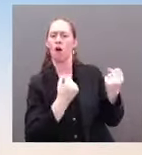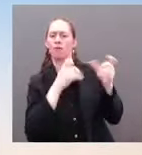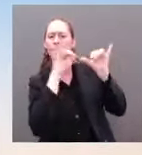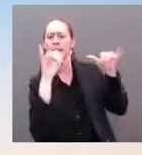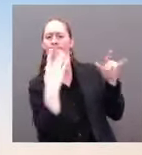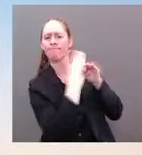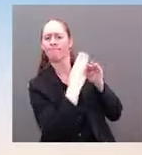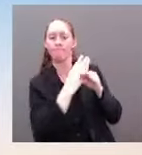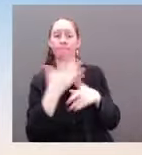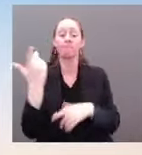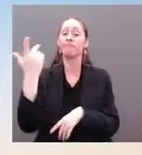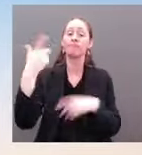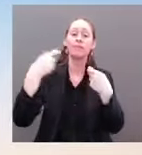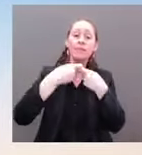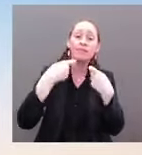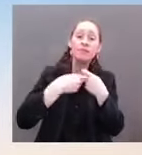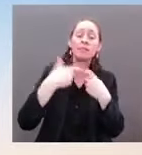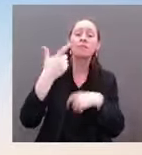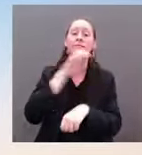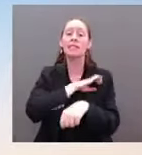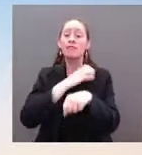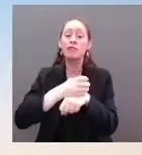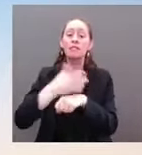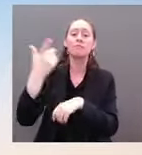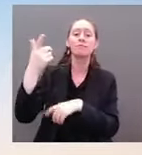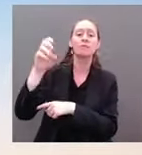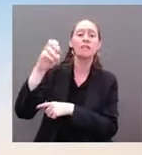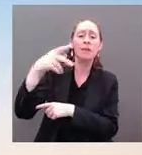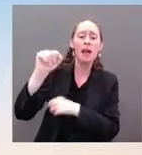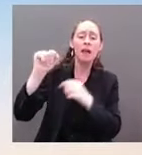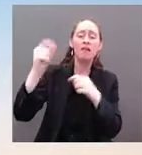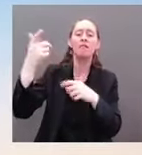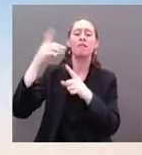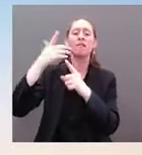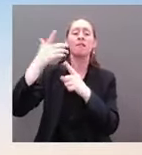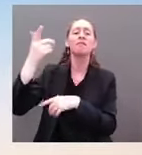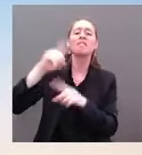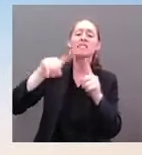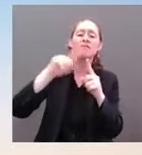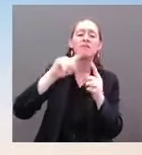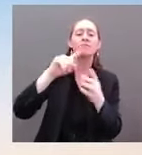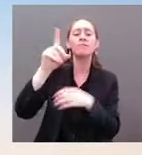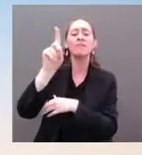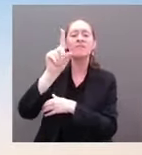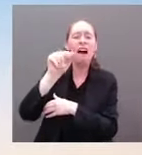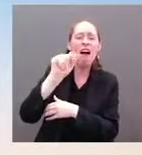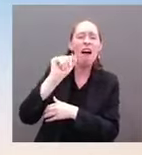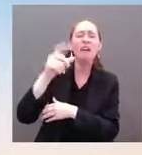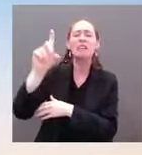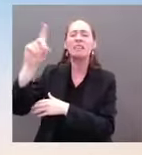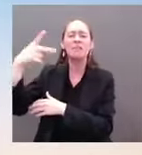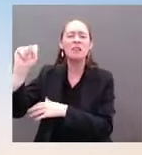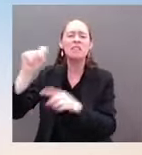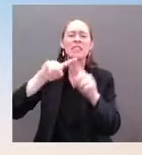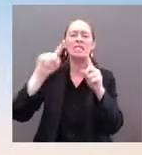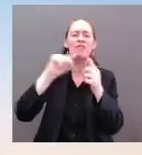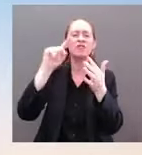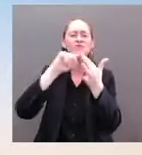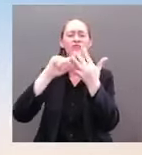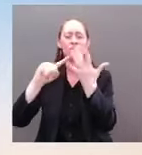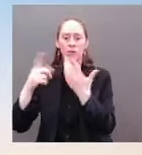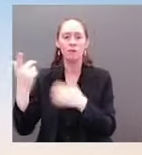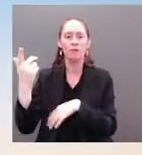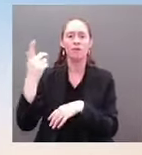classified and unclassified briefings with hundreds of owners and operators of privately owned critical infrastructure.